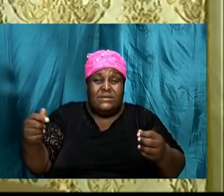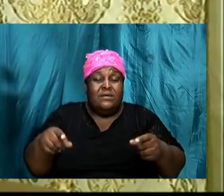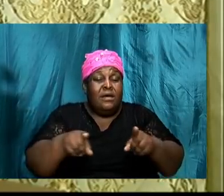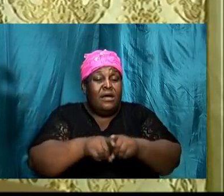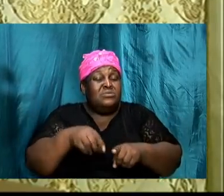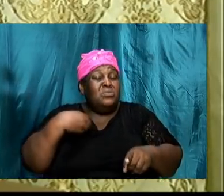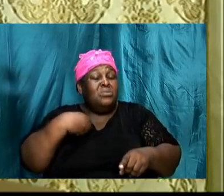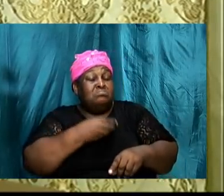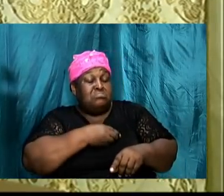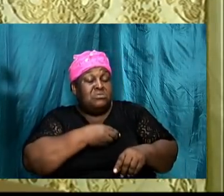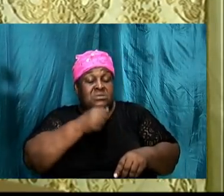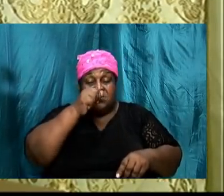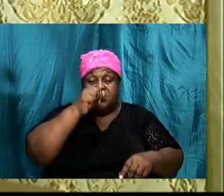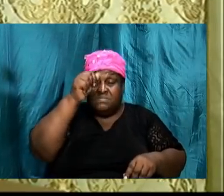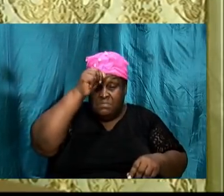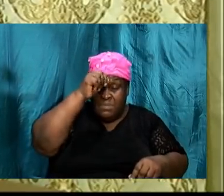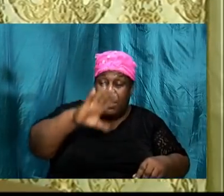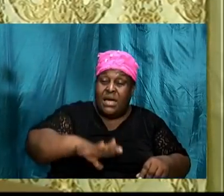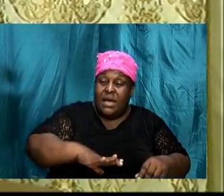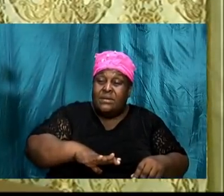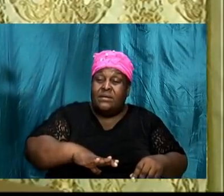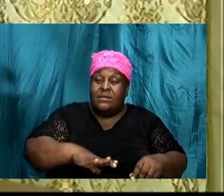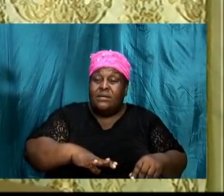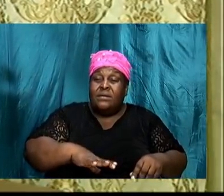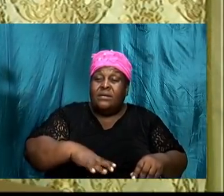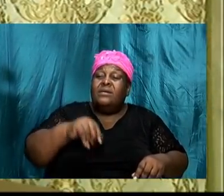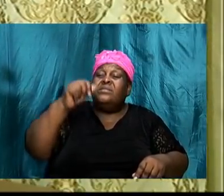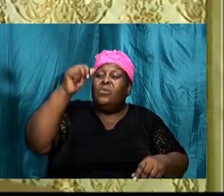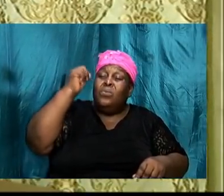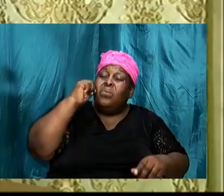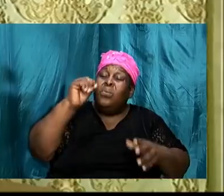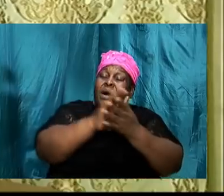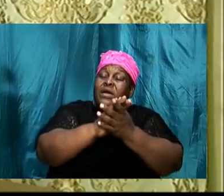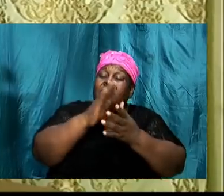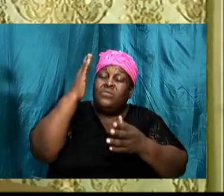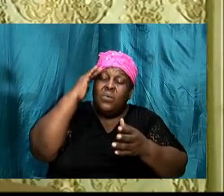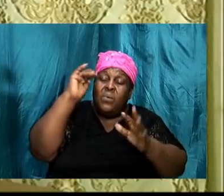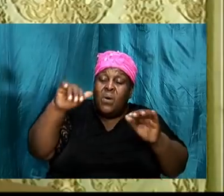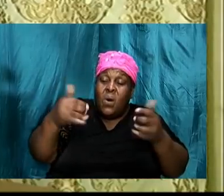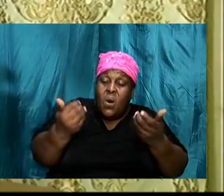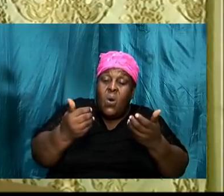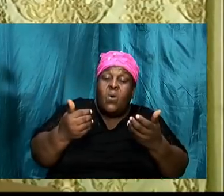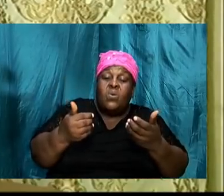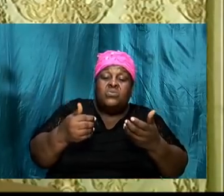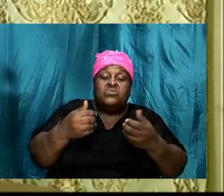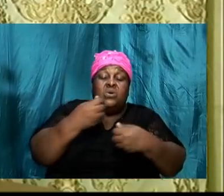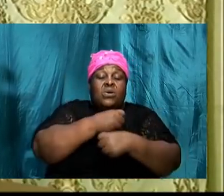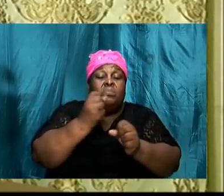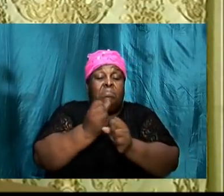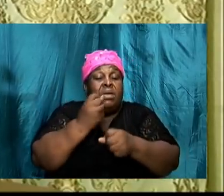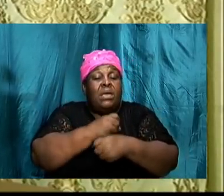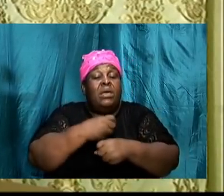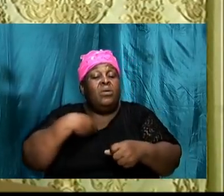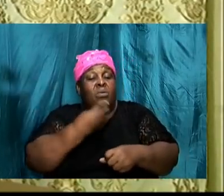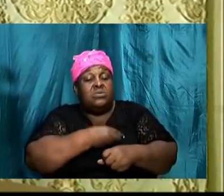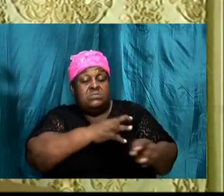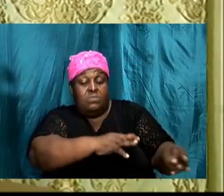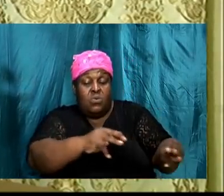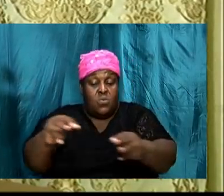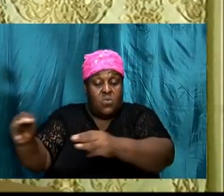move, the wives know how to get us to move. So the wives are very